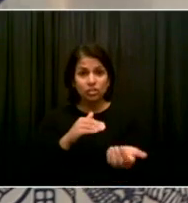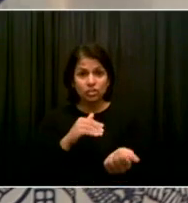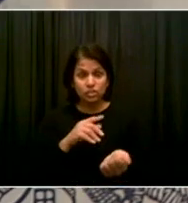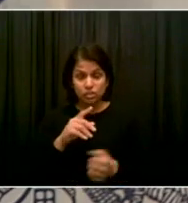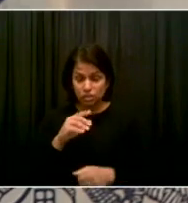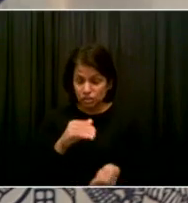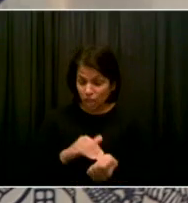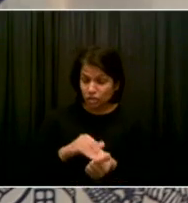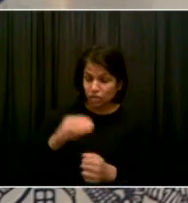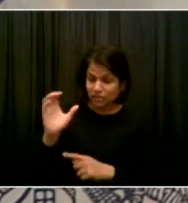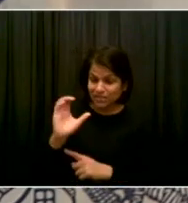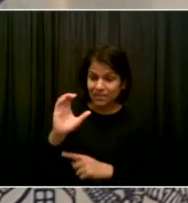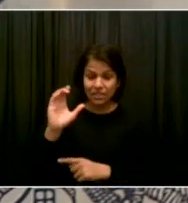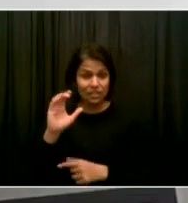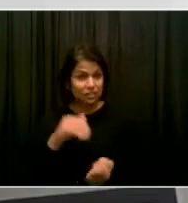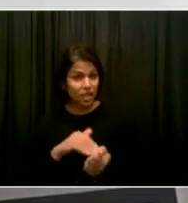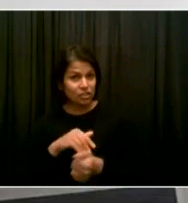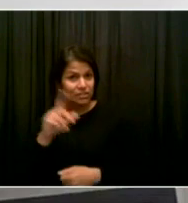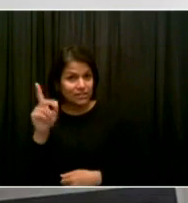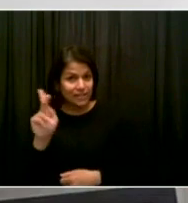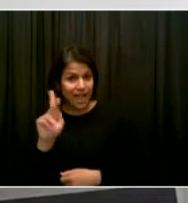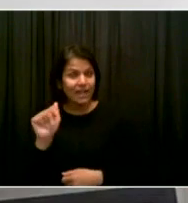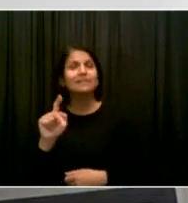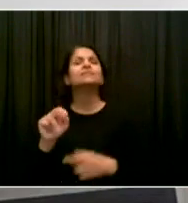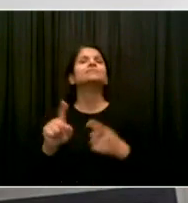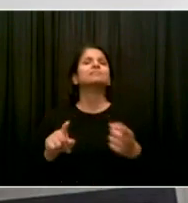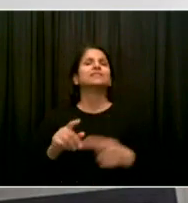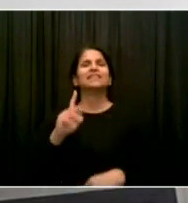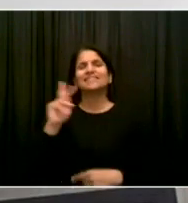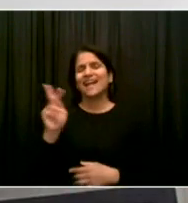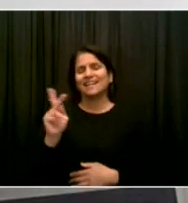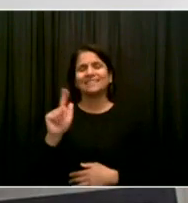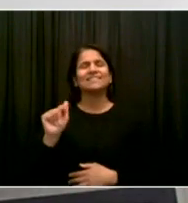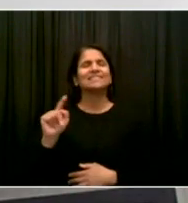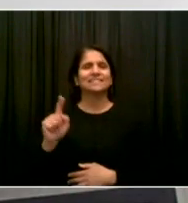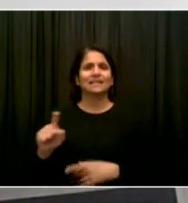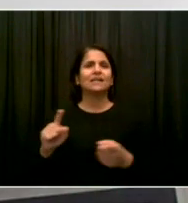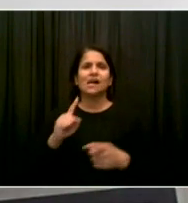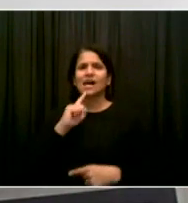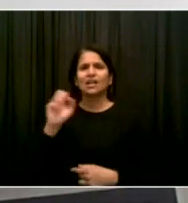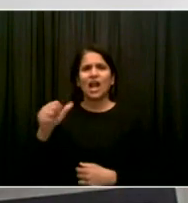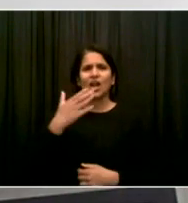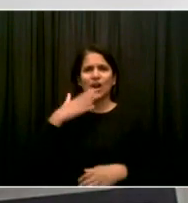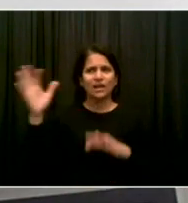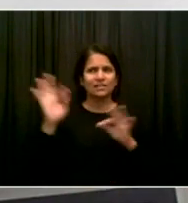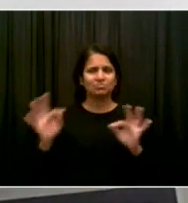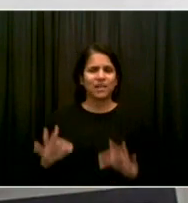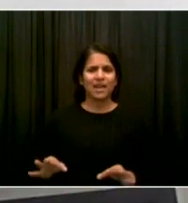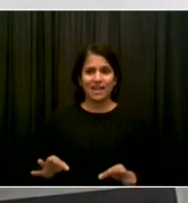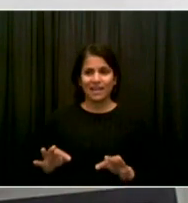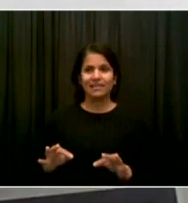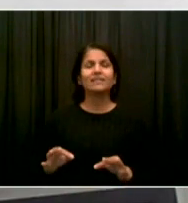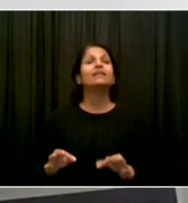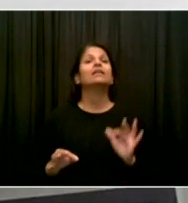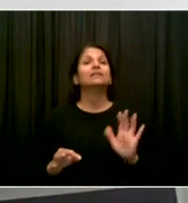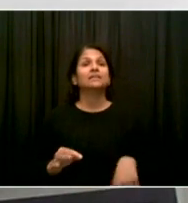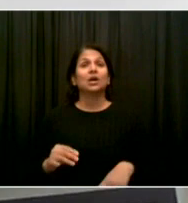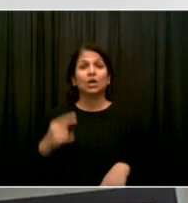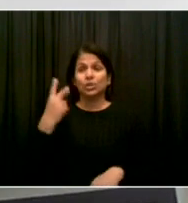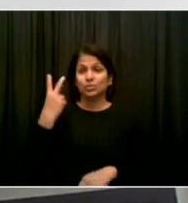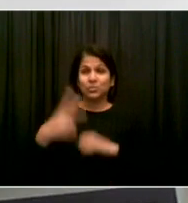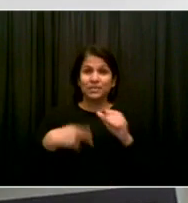sir, think your layman's analysis deserves a medical degree if just from the last two years that you've been going through this.